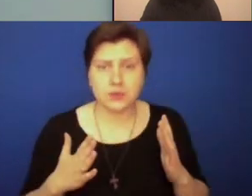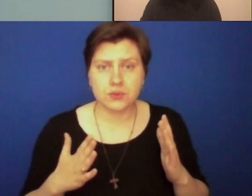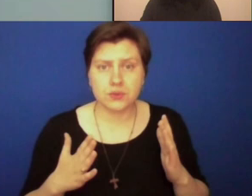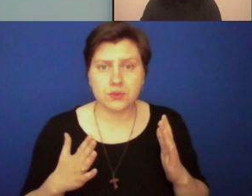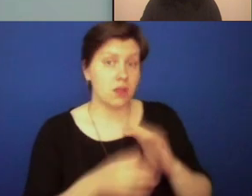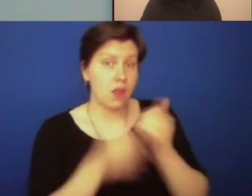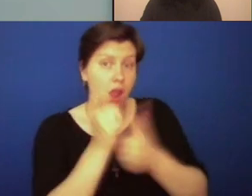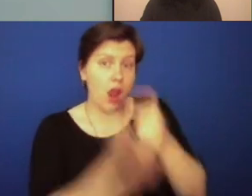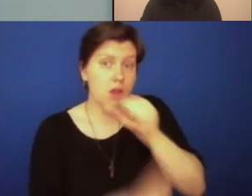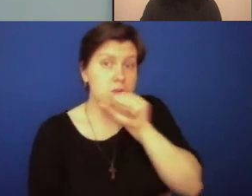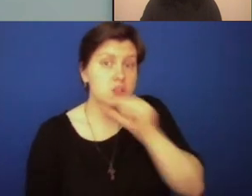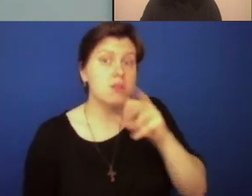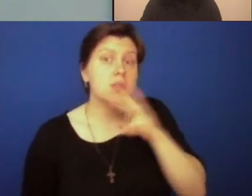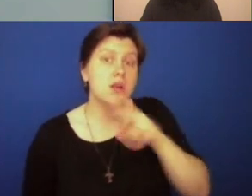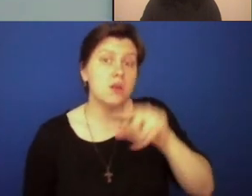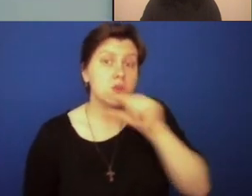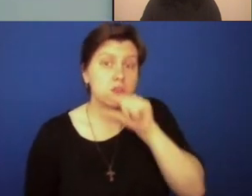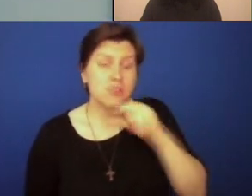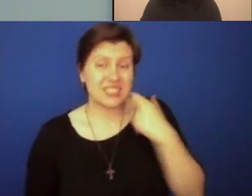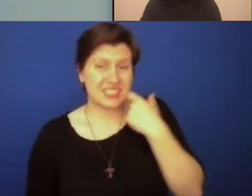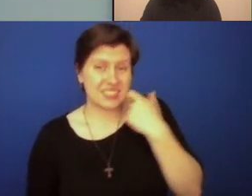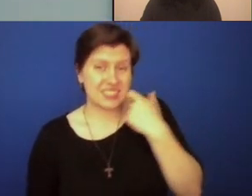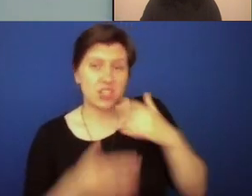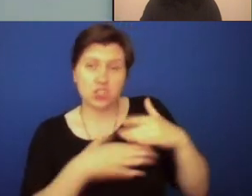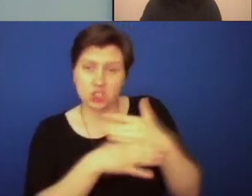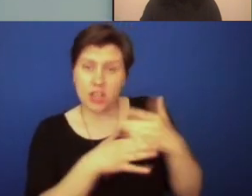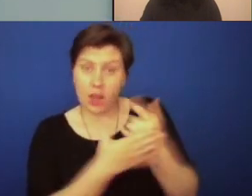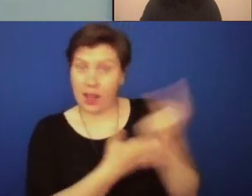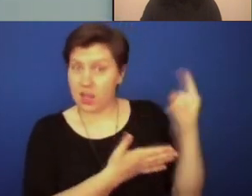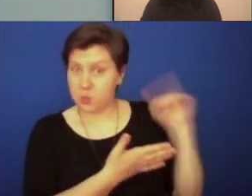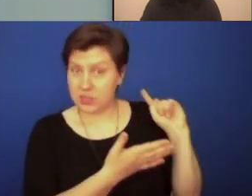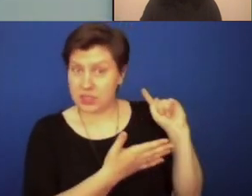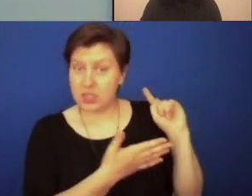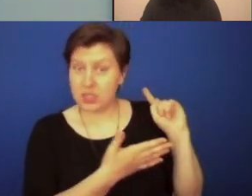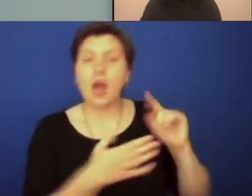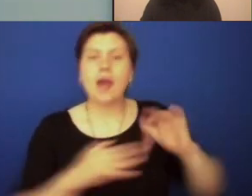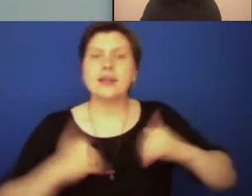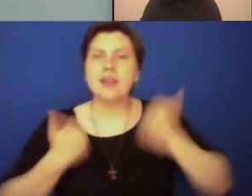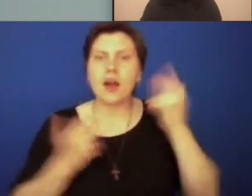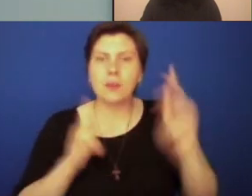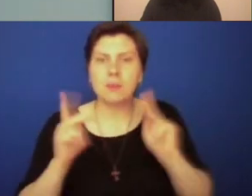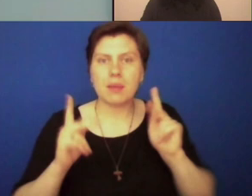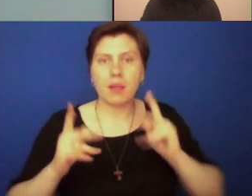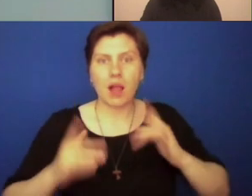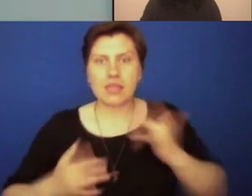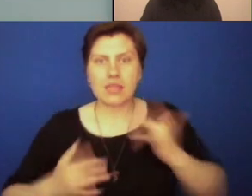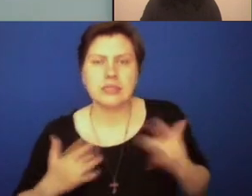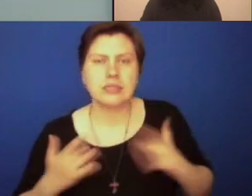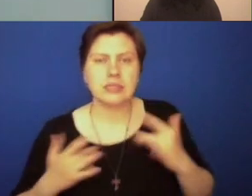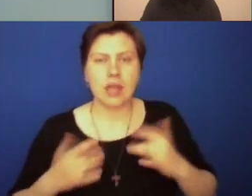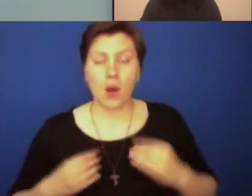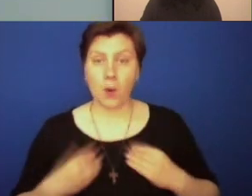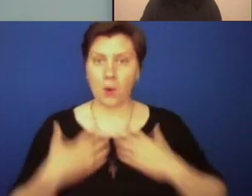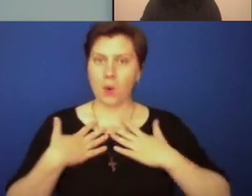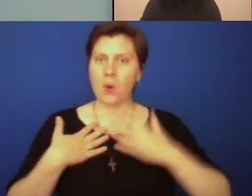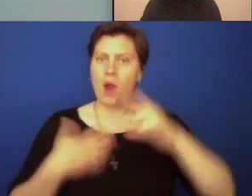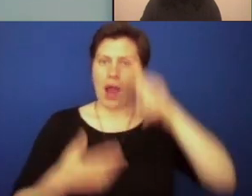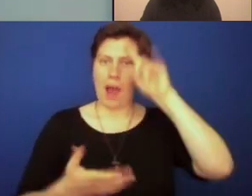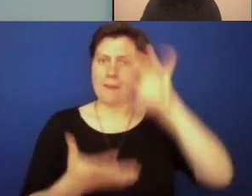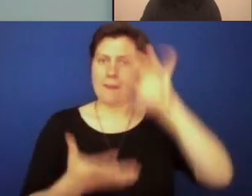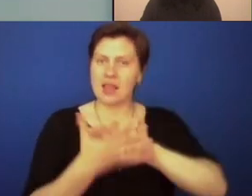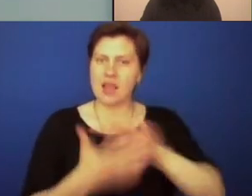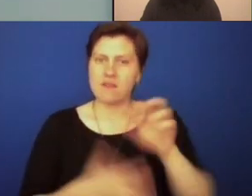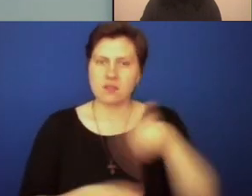As Archbishop Bolton Gregory shared in his recent column just last week, the energy of young people compels me to believe that there are many new champions for